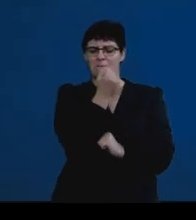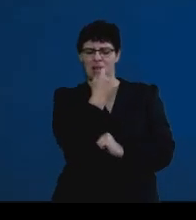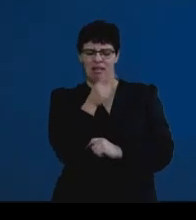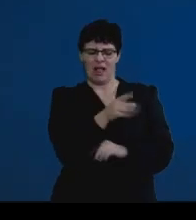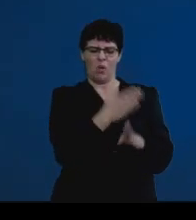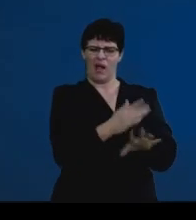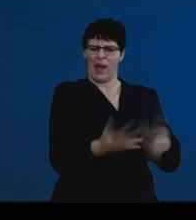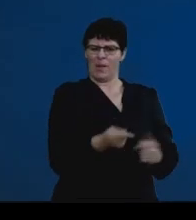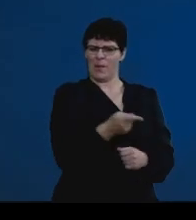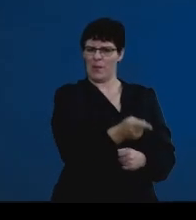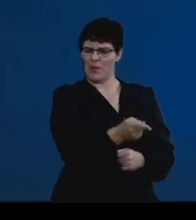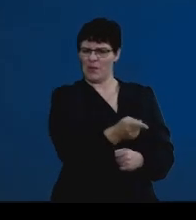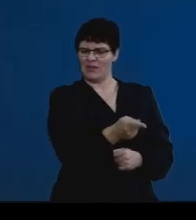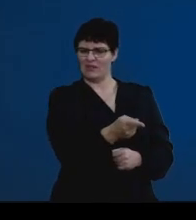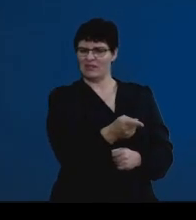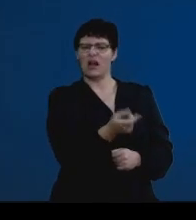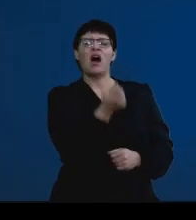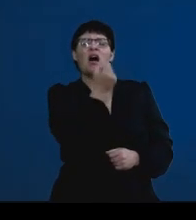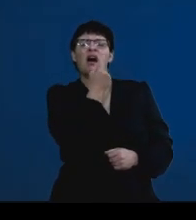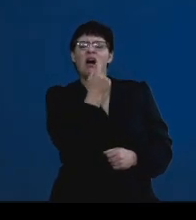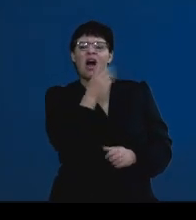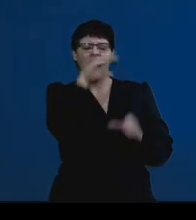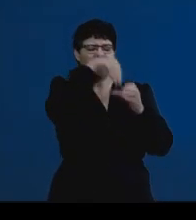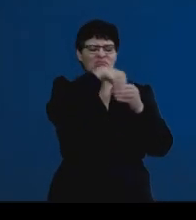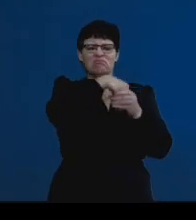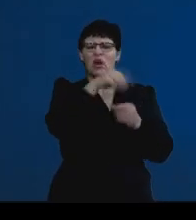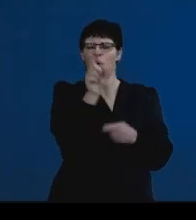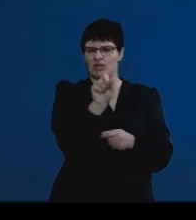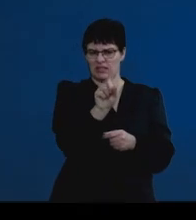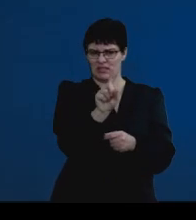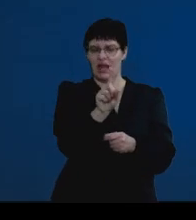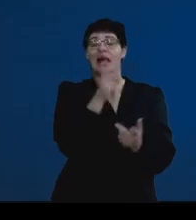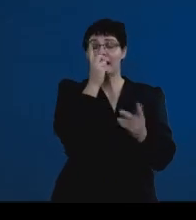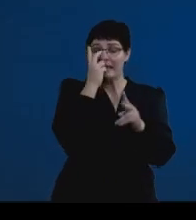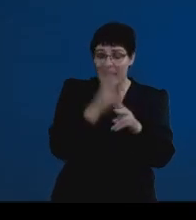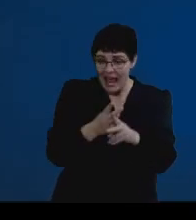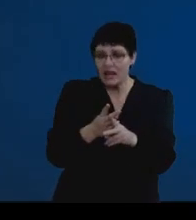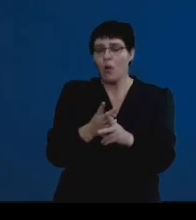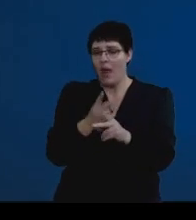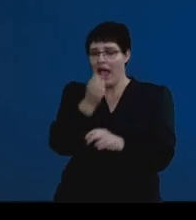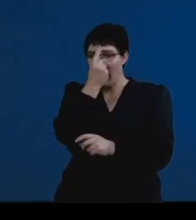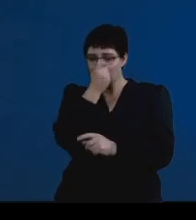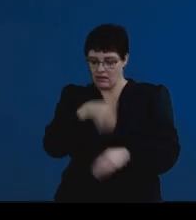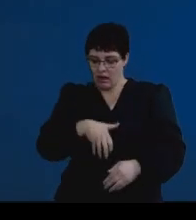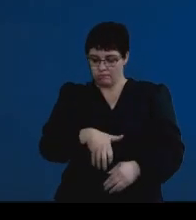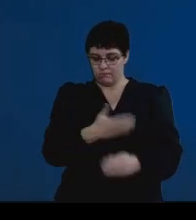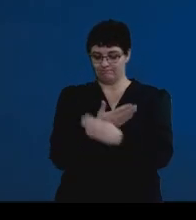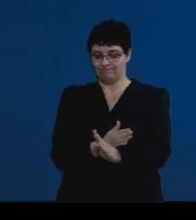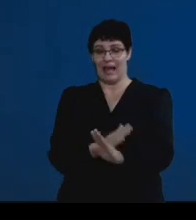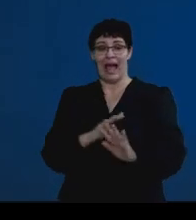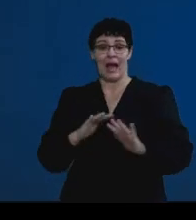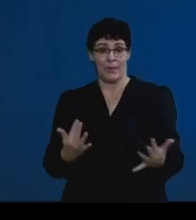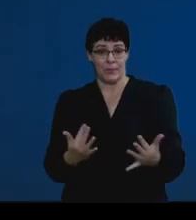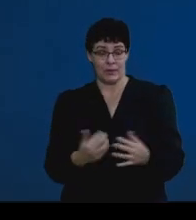let's look at what a contraceptive pill contains. And then we'll try and understand how it prevents pregnancy. So,